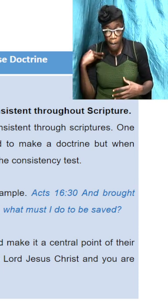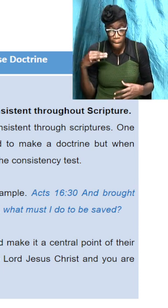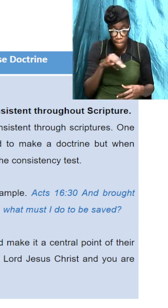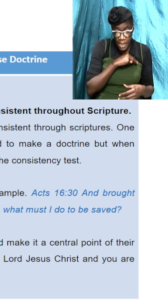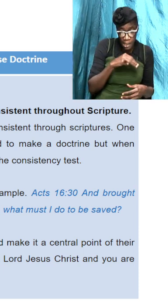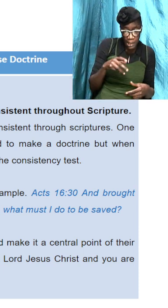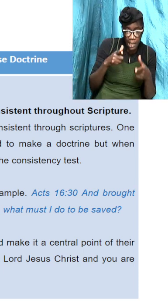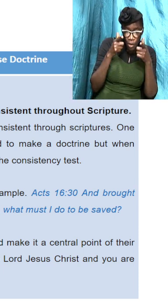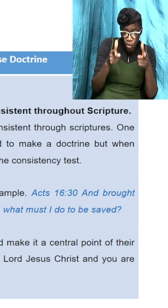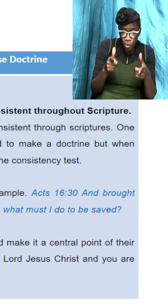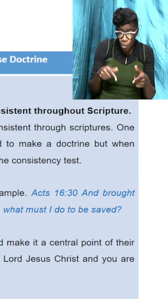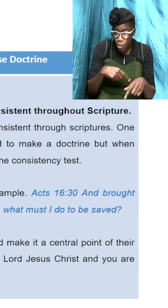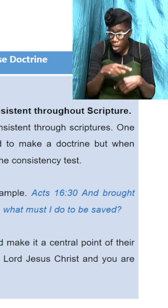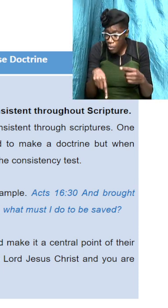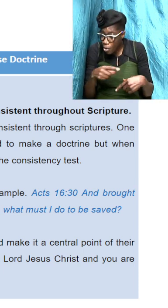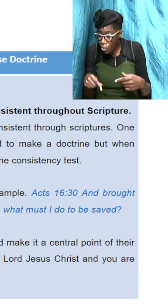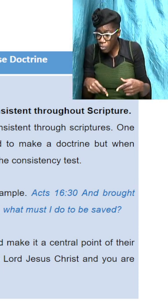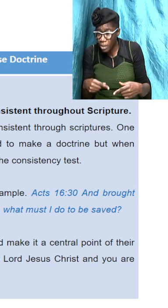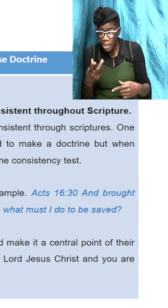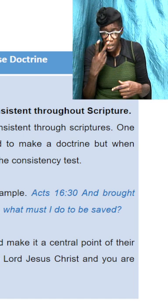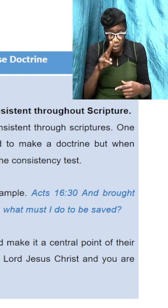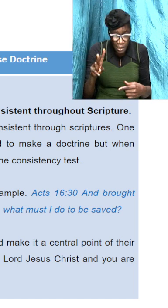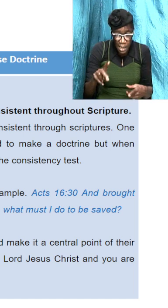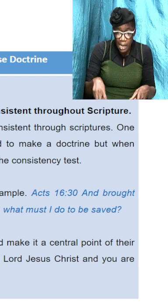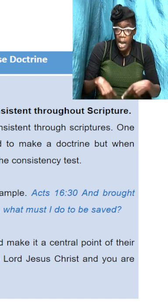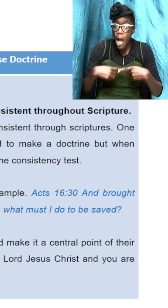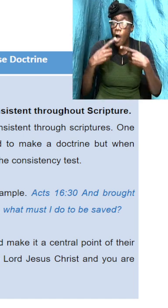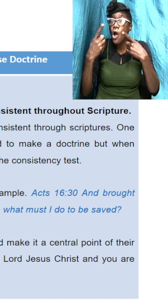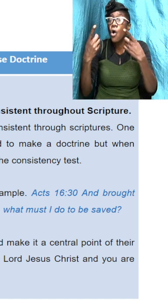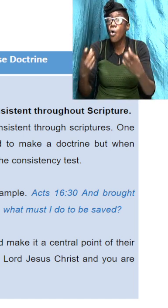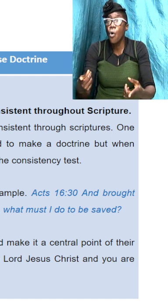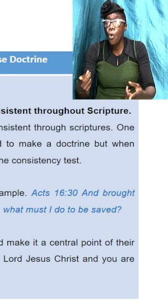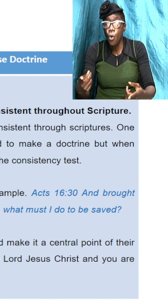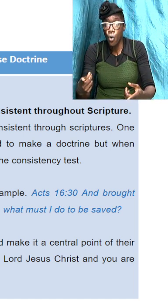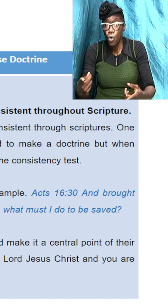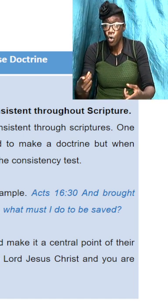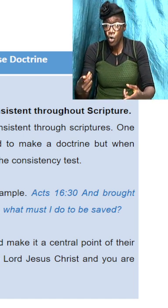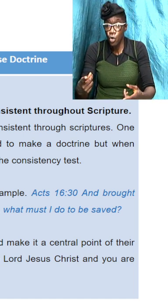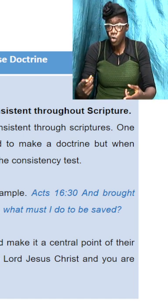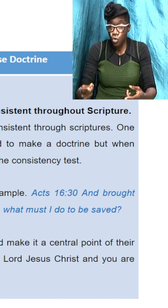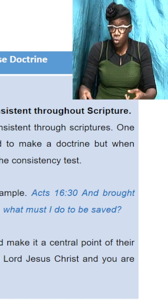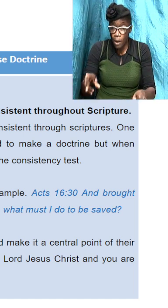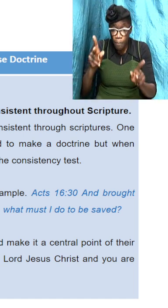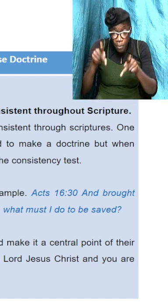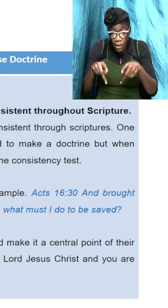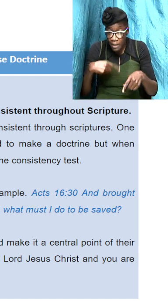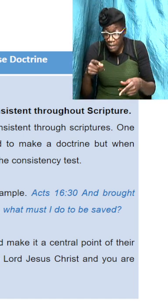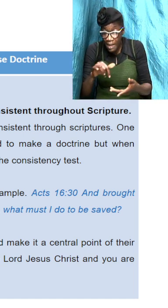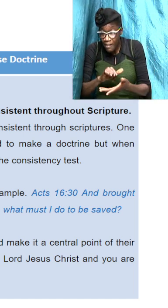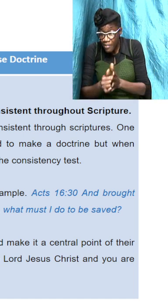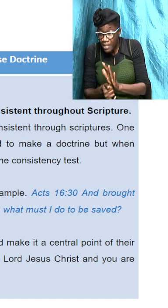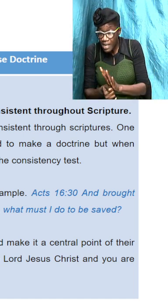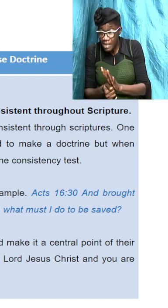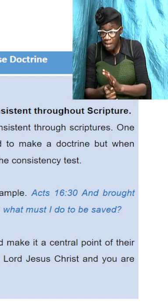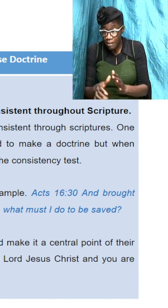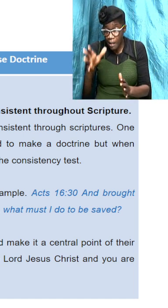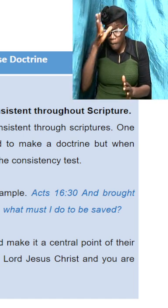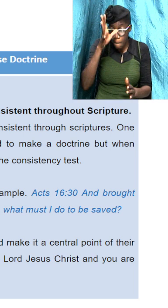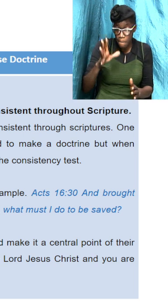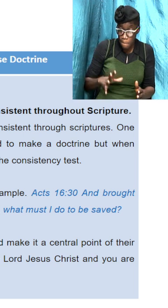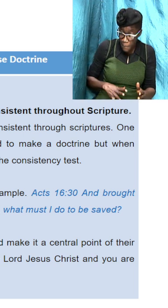so they went to the magistrate and said look here these men storing up trouble